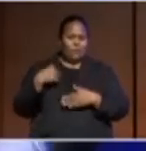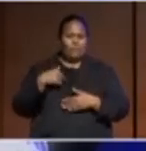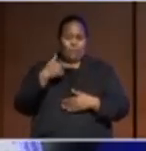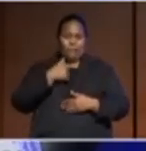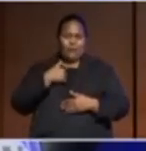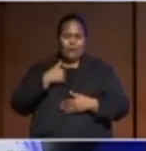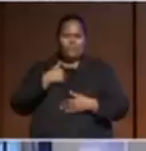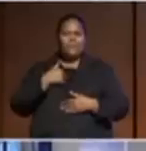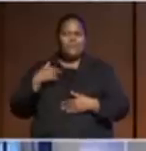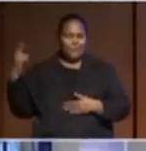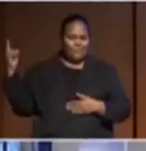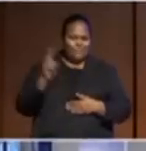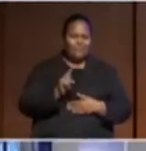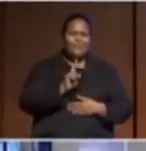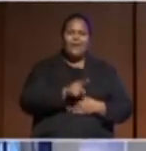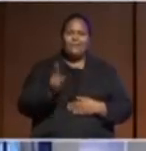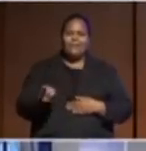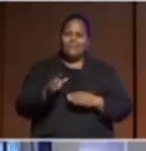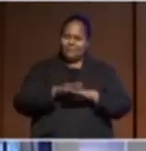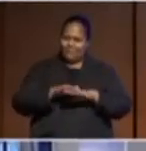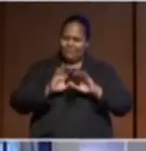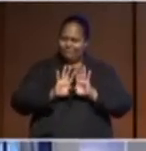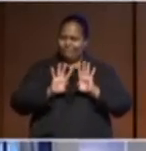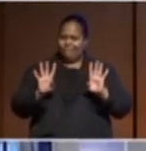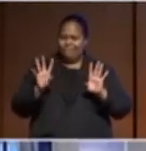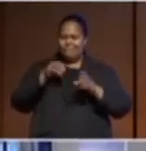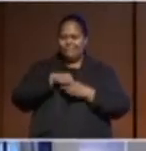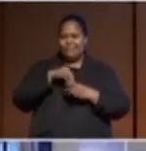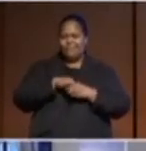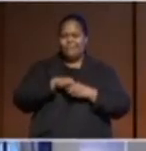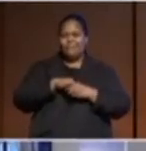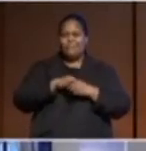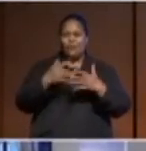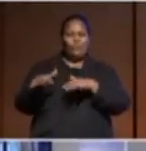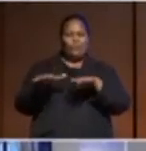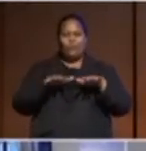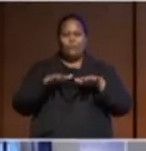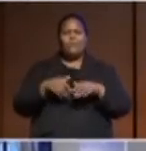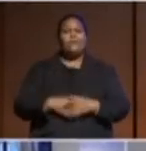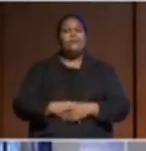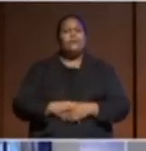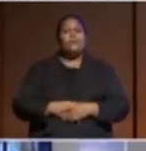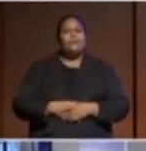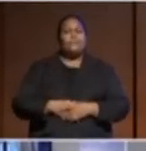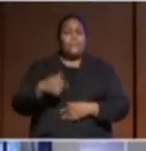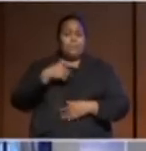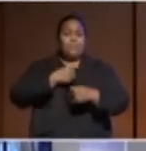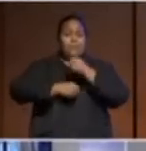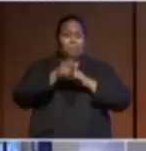on this stage and attending this leaders forum. So, I became a Matai when I was 20,